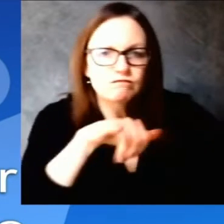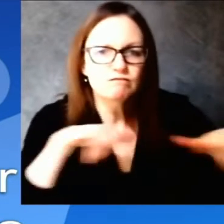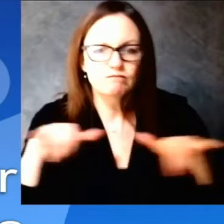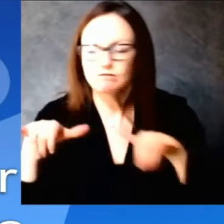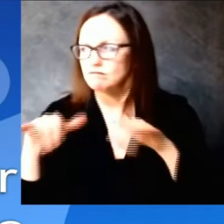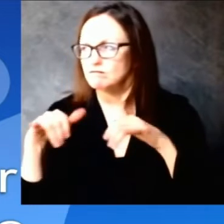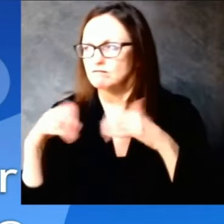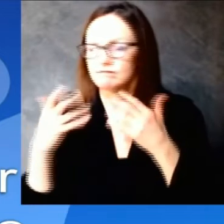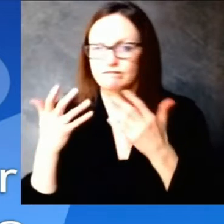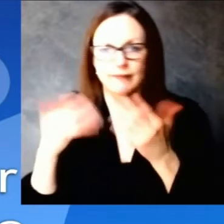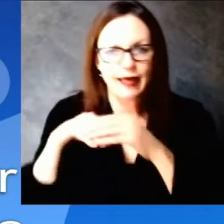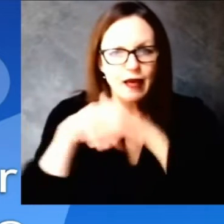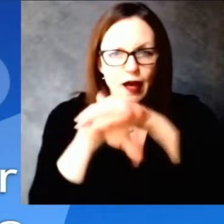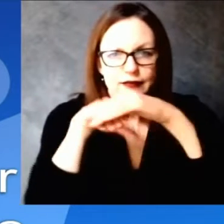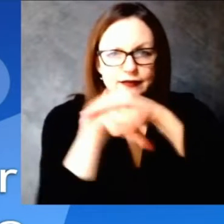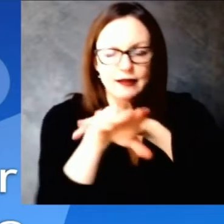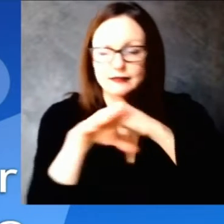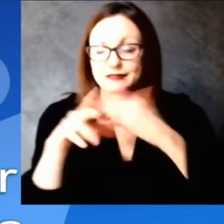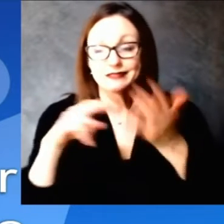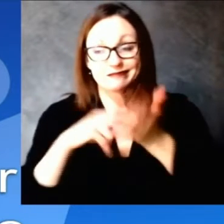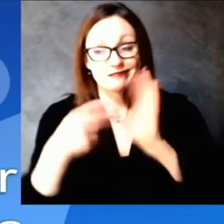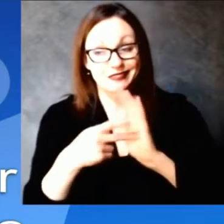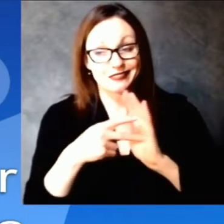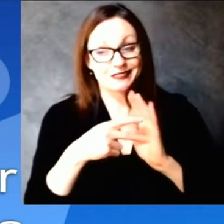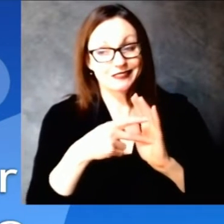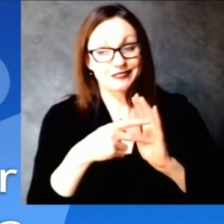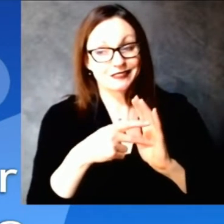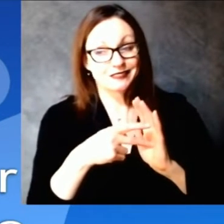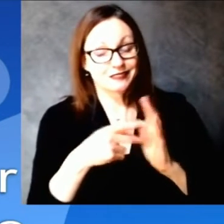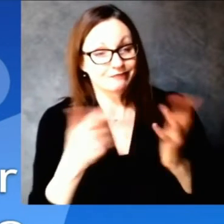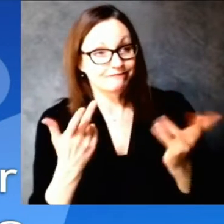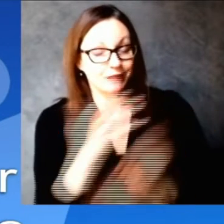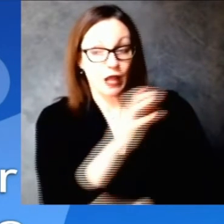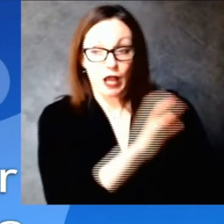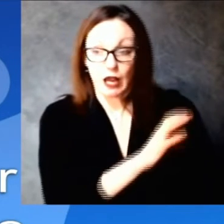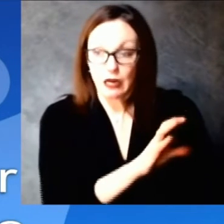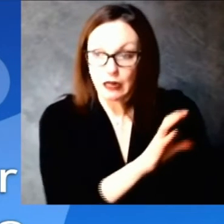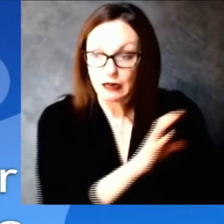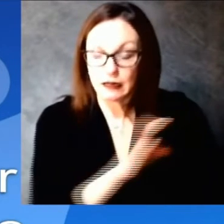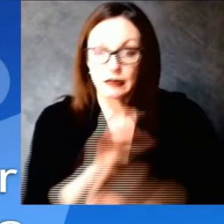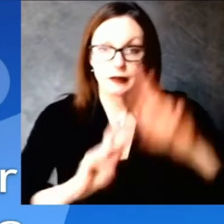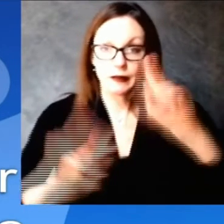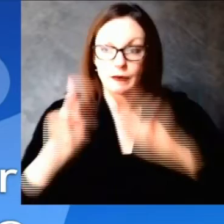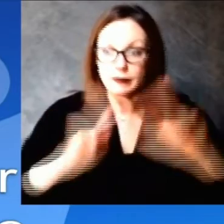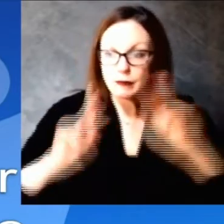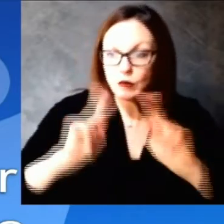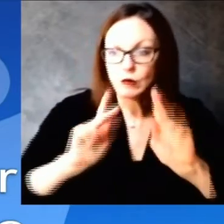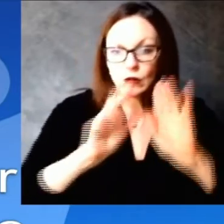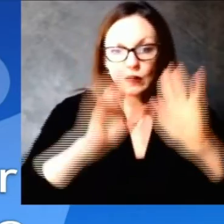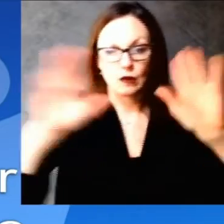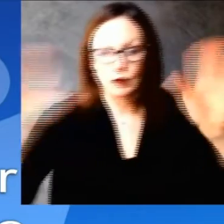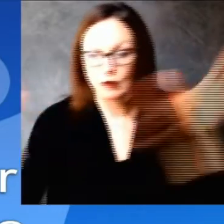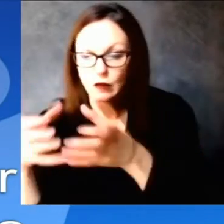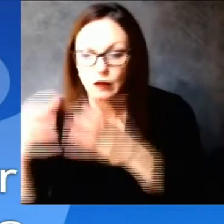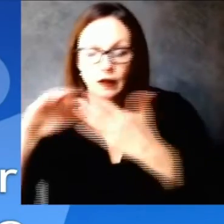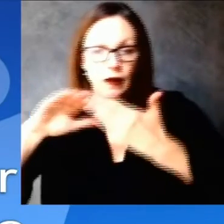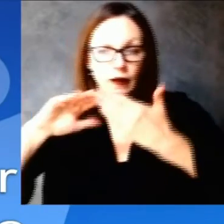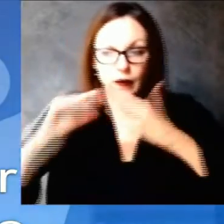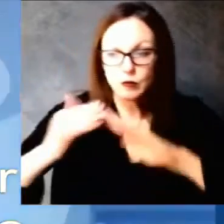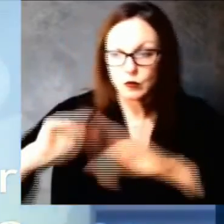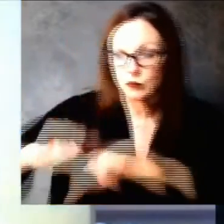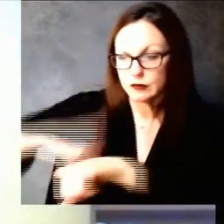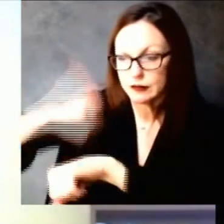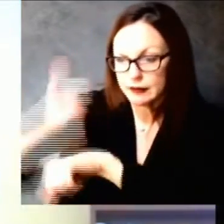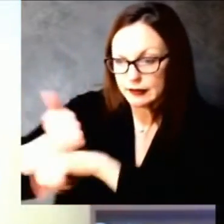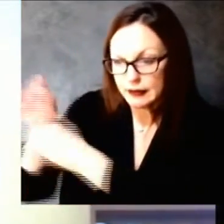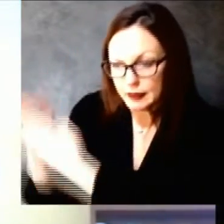like that i'm just wondering if there's specifics you might be able to share about reducing those disparities yeah thank you for that question maddie i